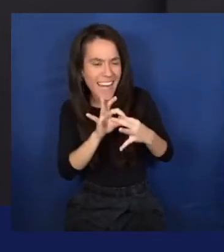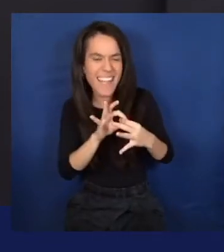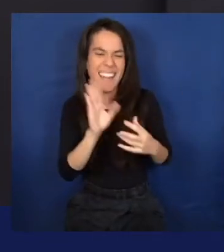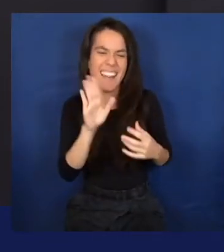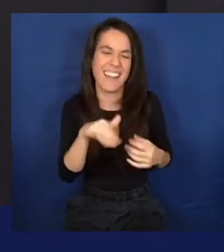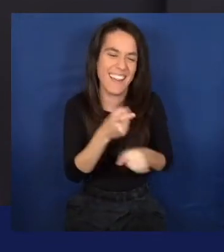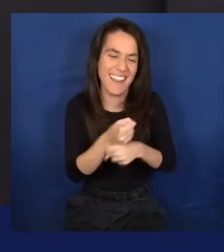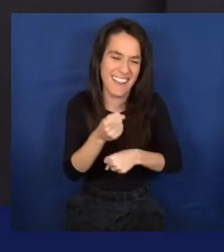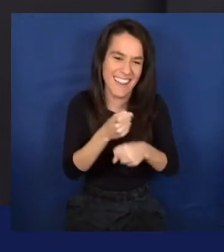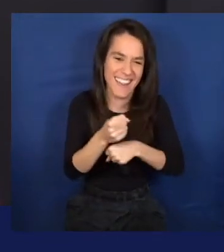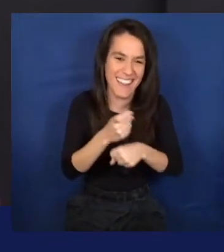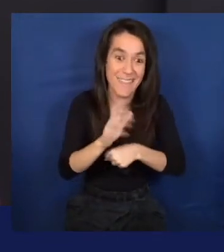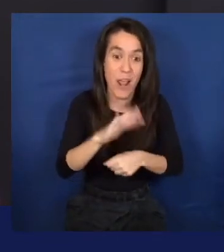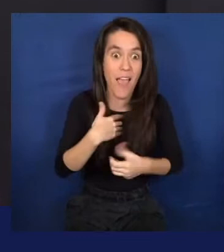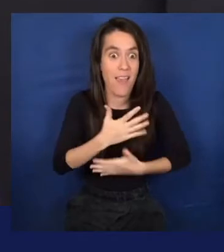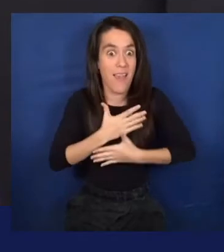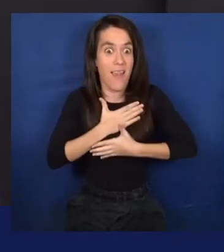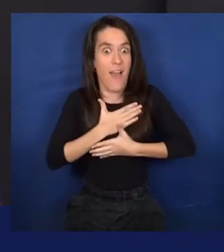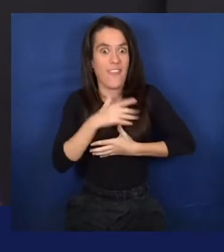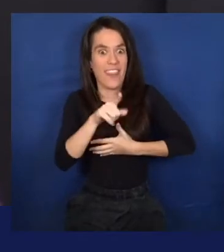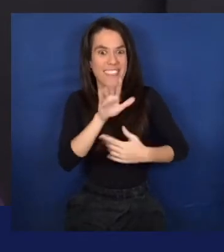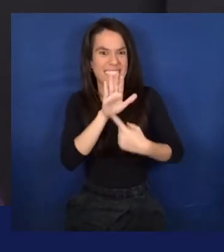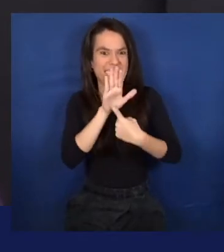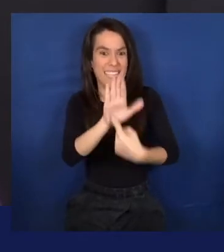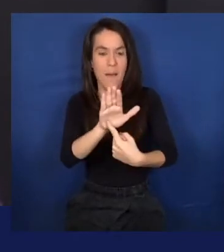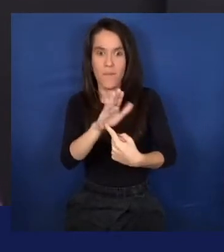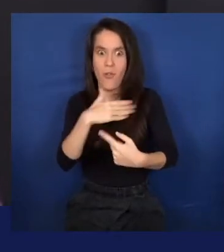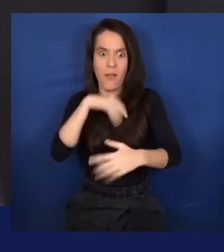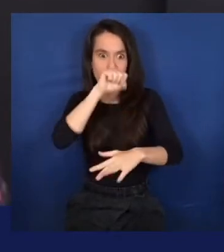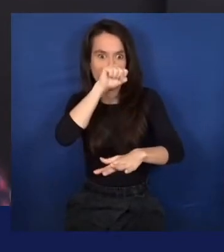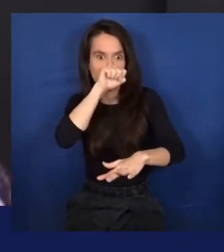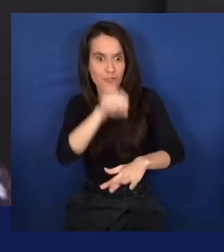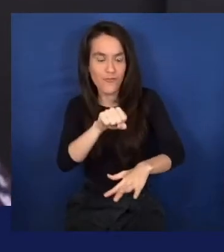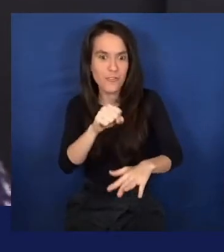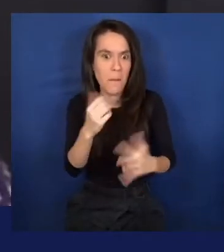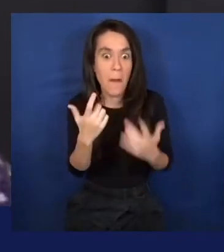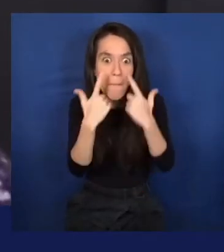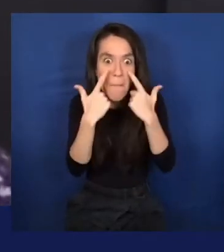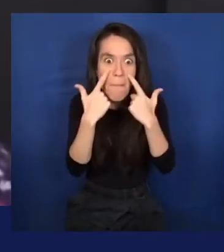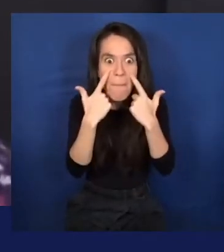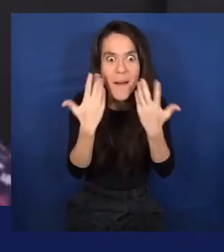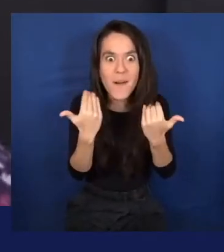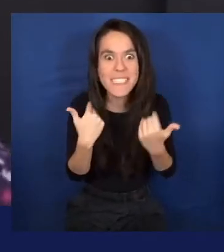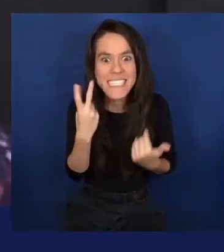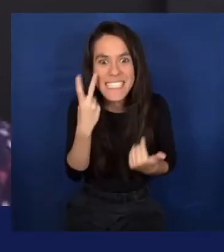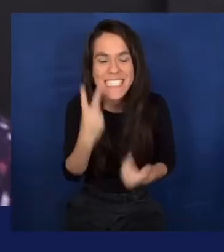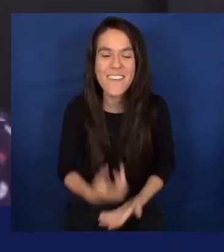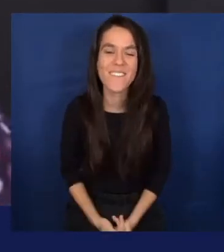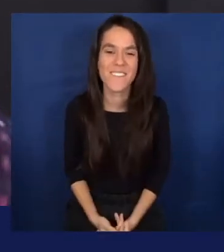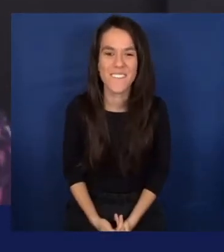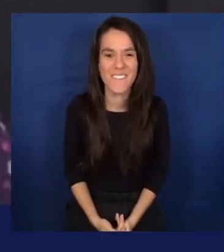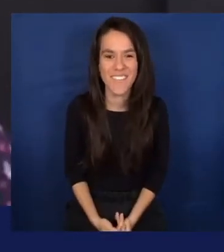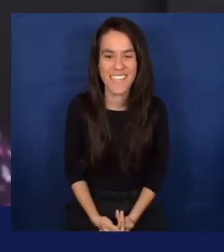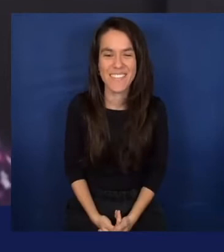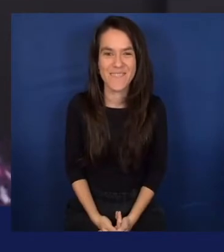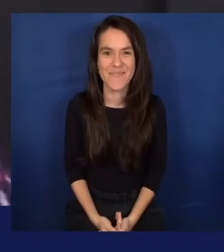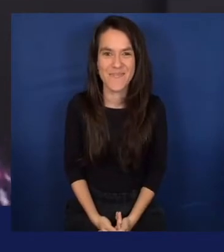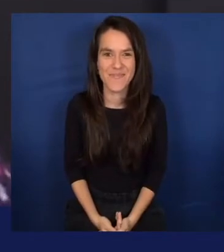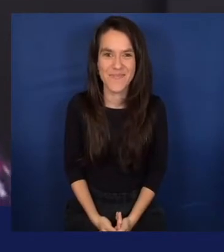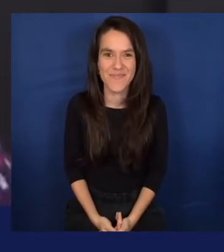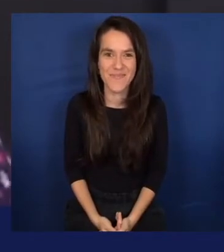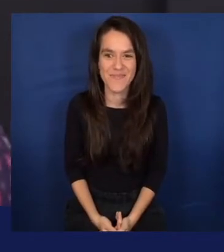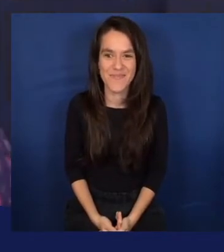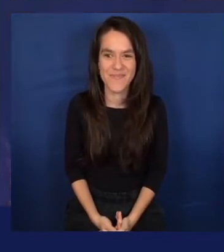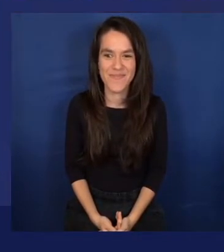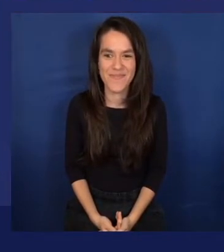and I love this example. I'm a huge fan of it. So should we dive in? Yeah, I think that's a nice idea. So